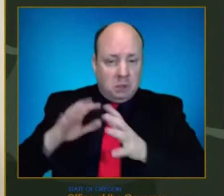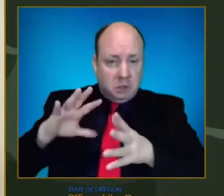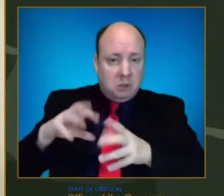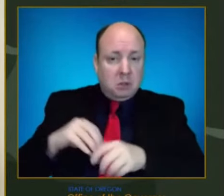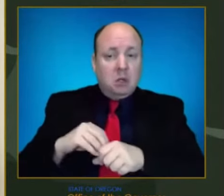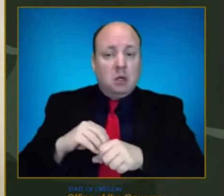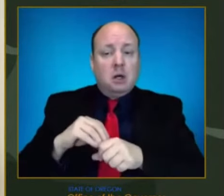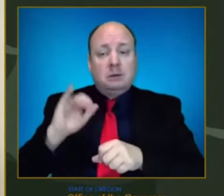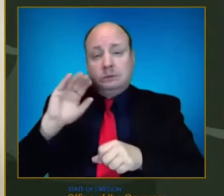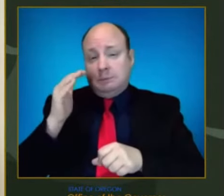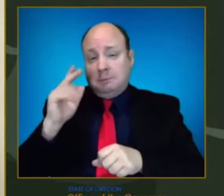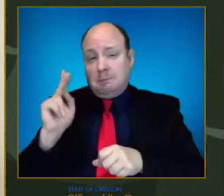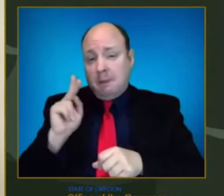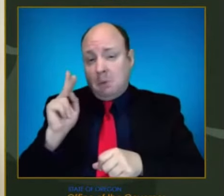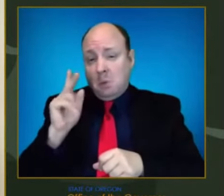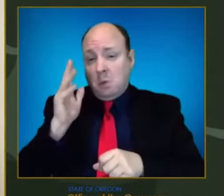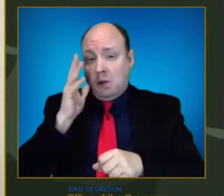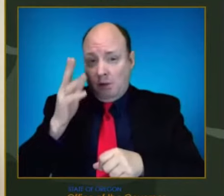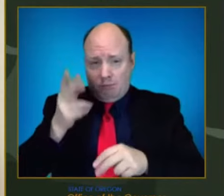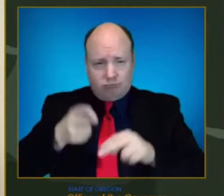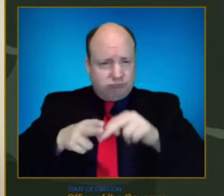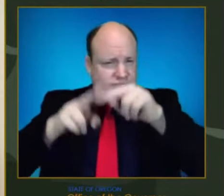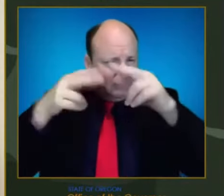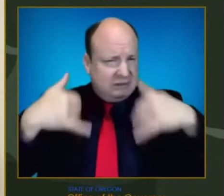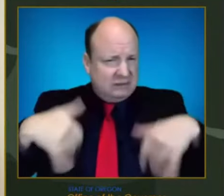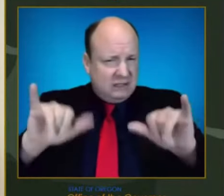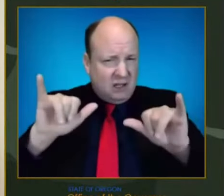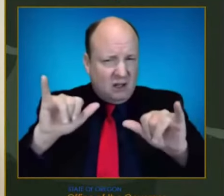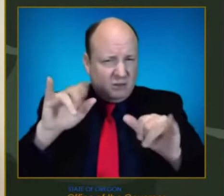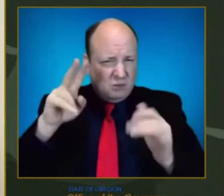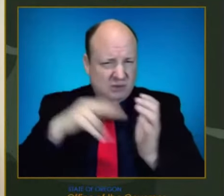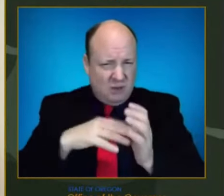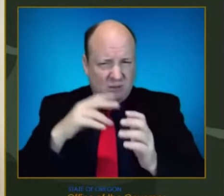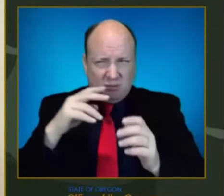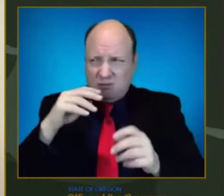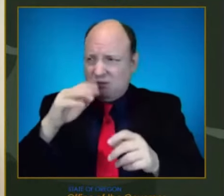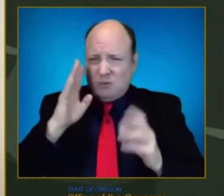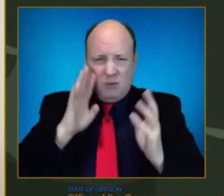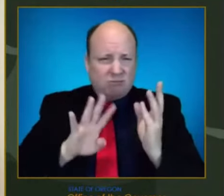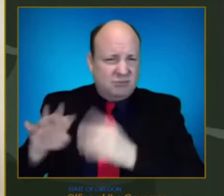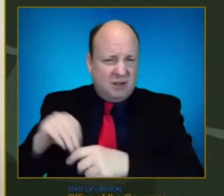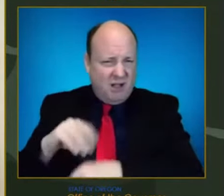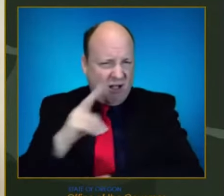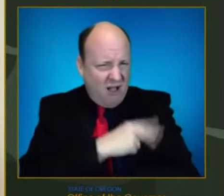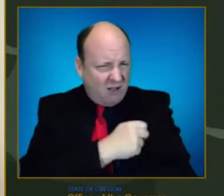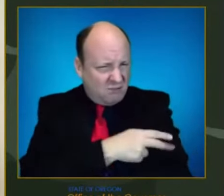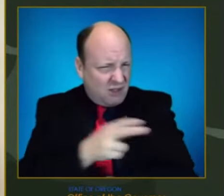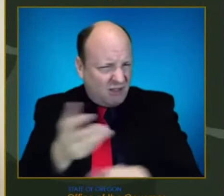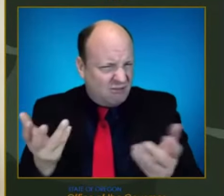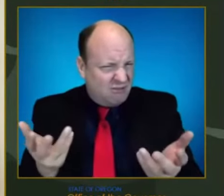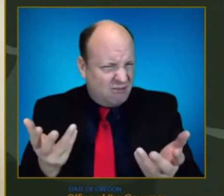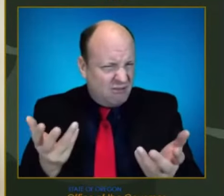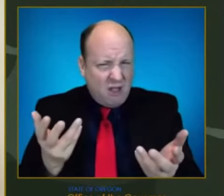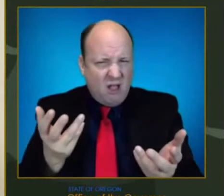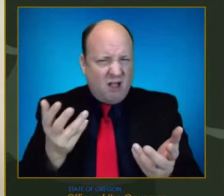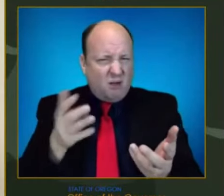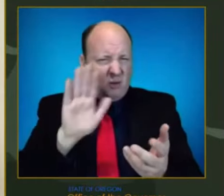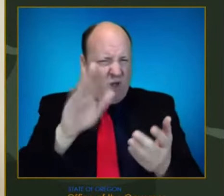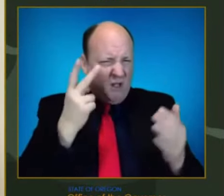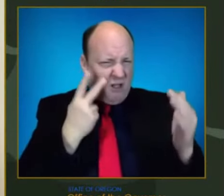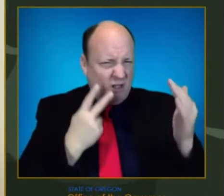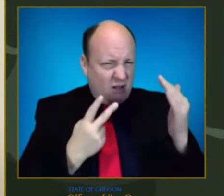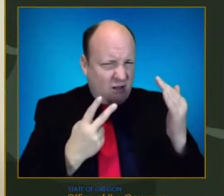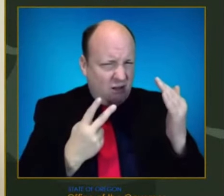And I guess there's another page in your forecast that talks about, you know, kind of keeping it at the level of the Delta